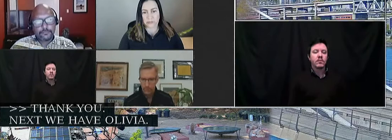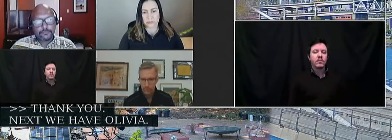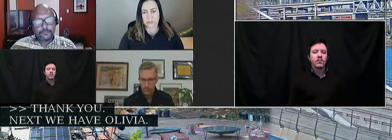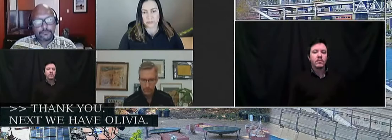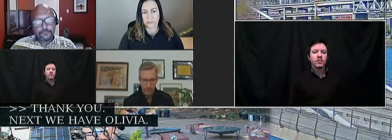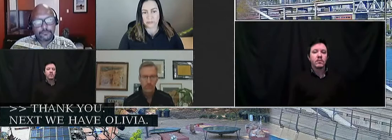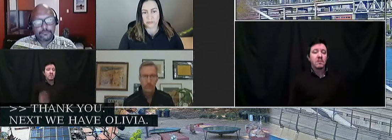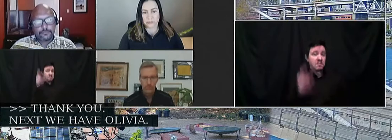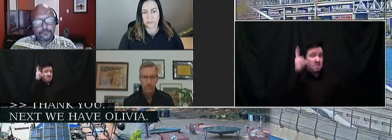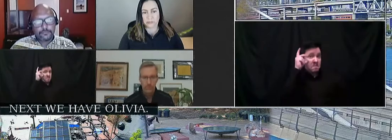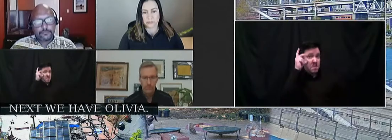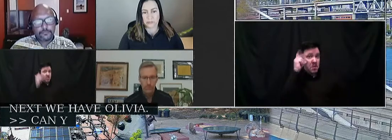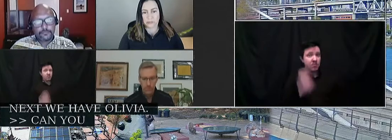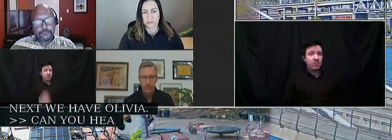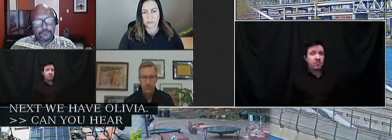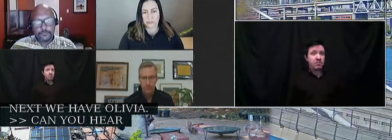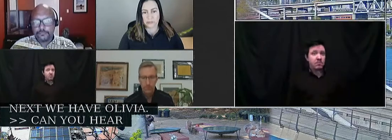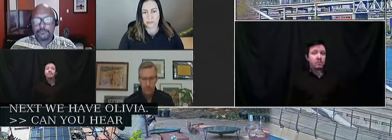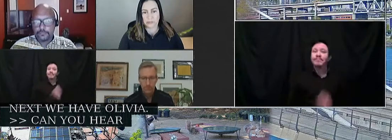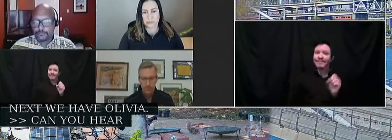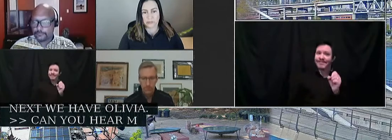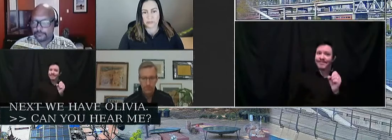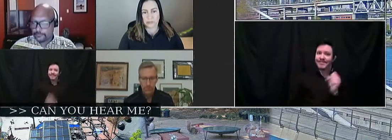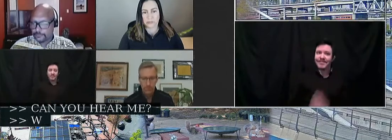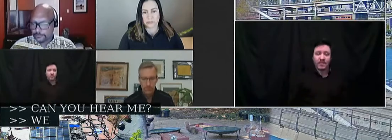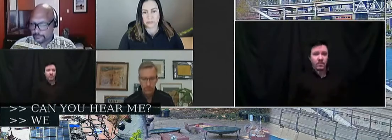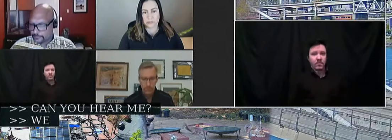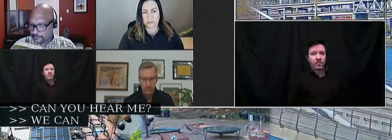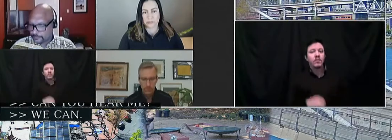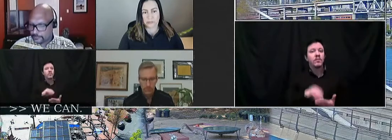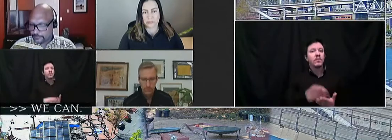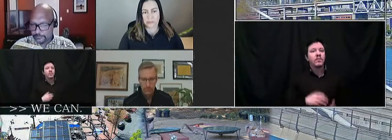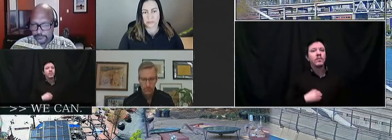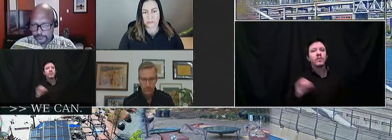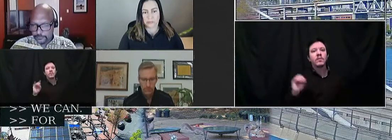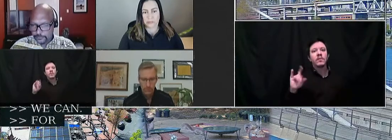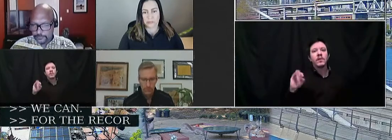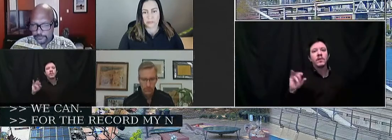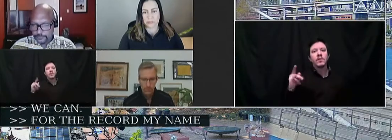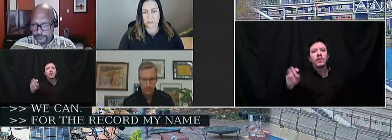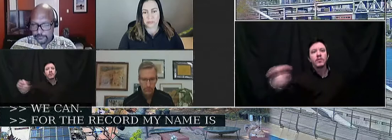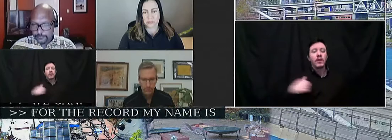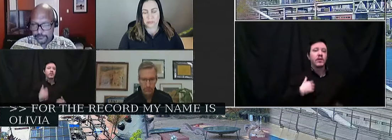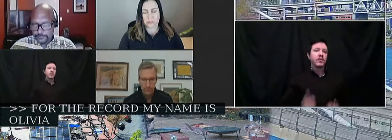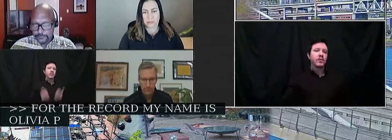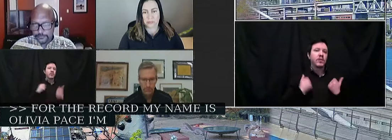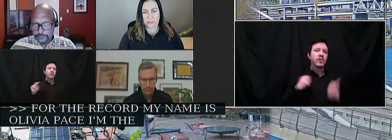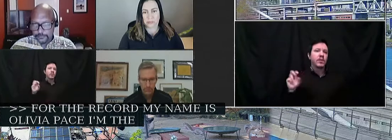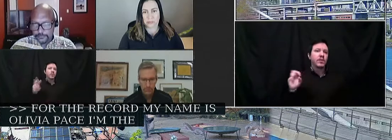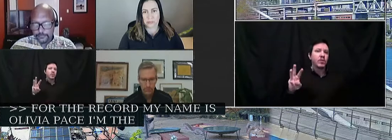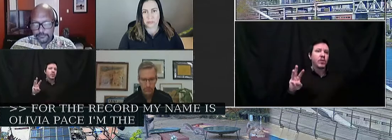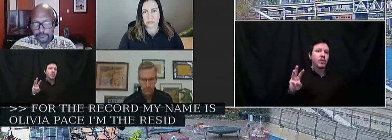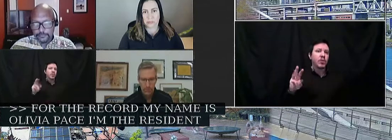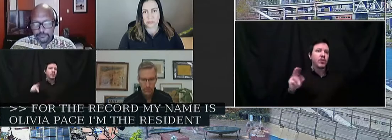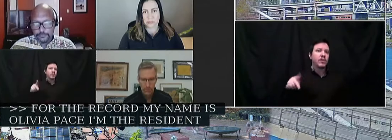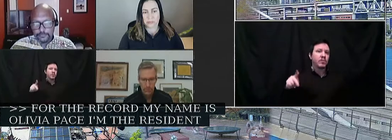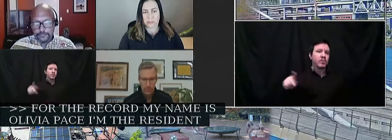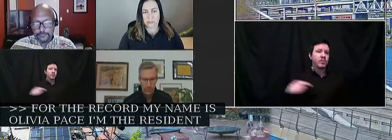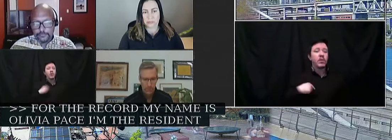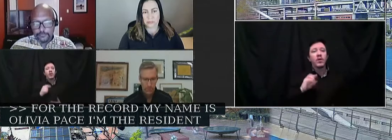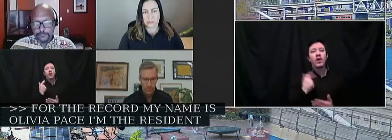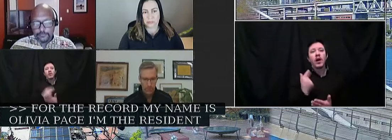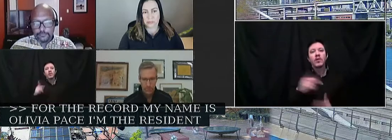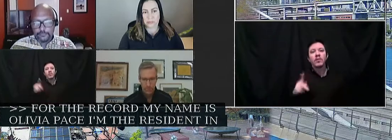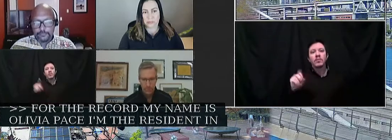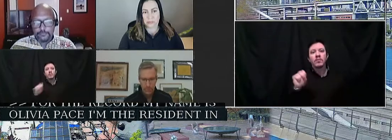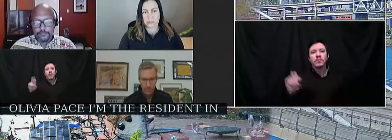Can you hear me? We can. For the record, my name is Olivia Pace. I'm a resident in North Portland. I graduated from Portland State and